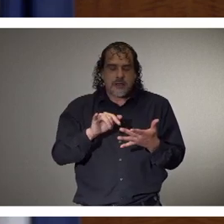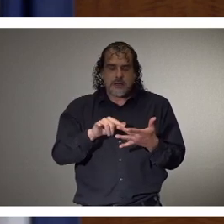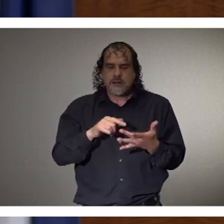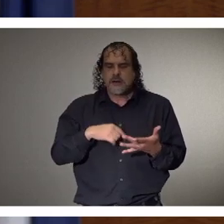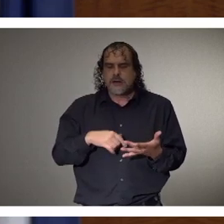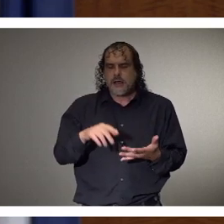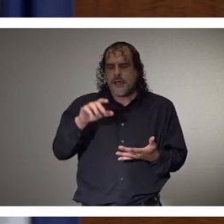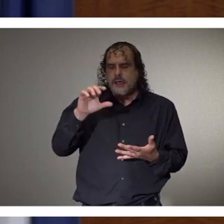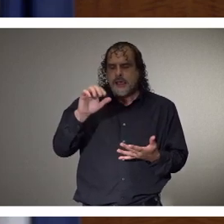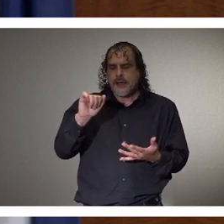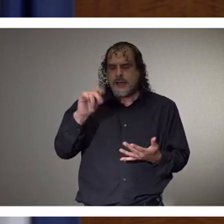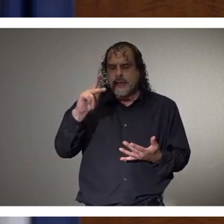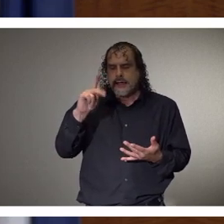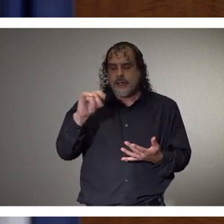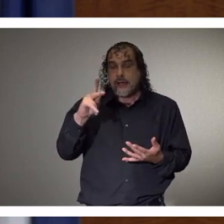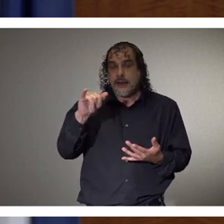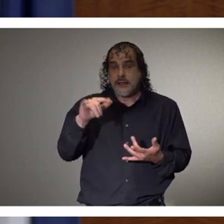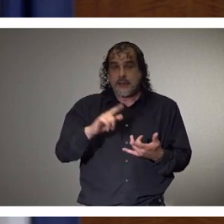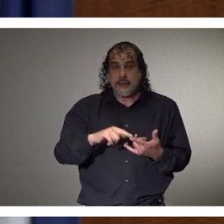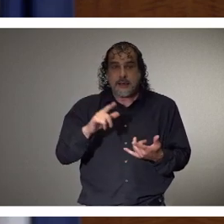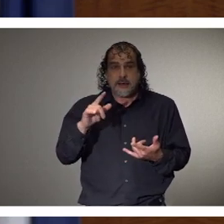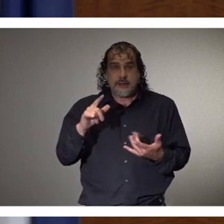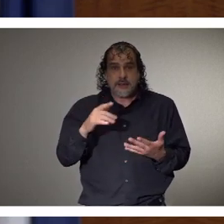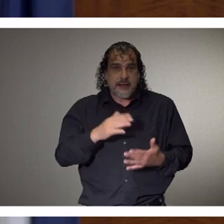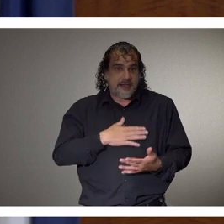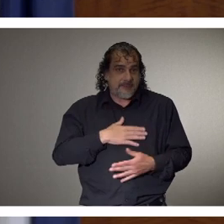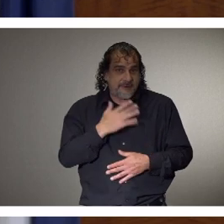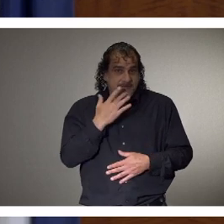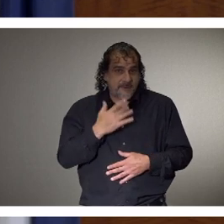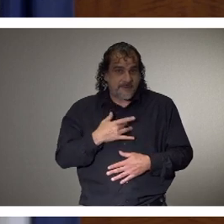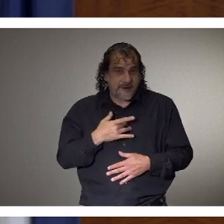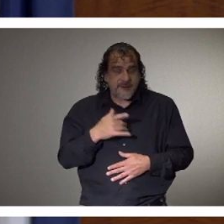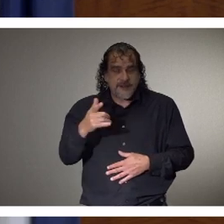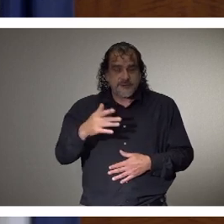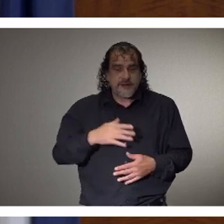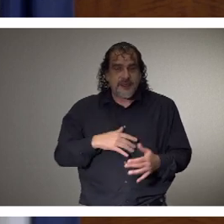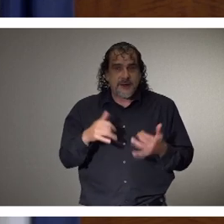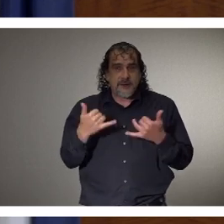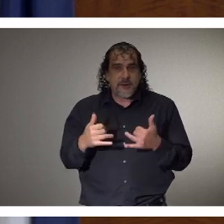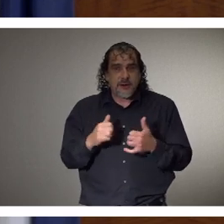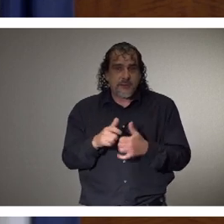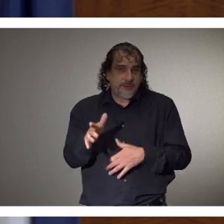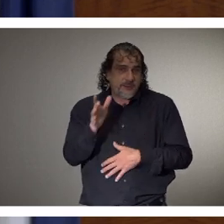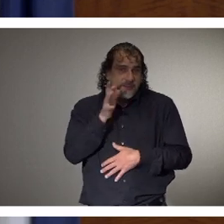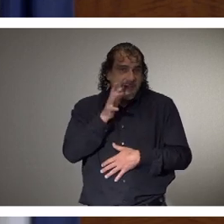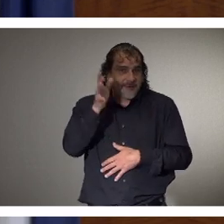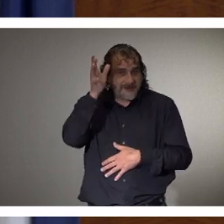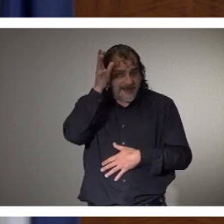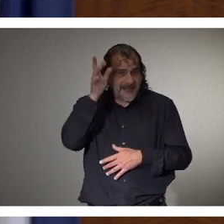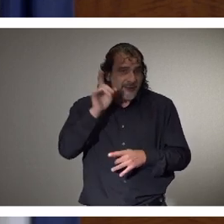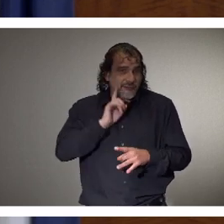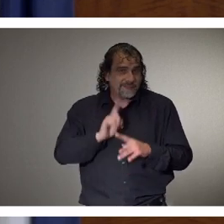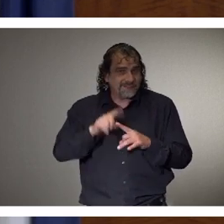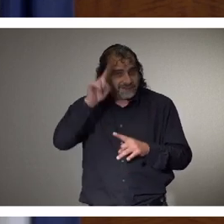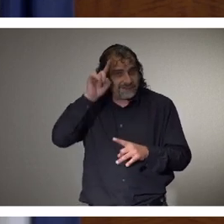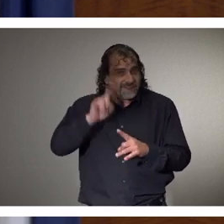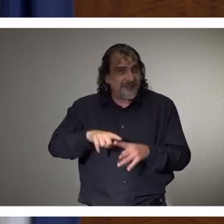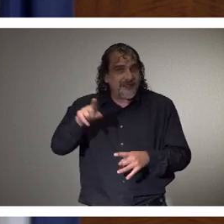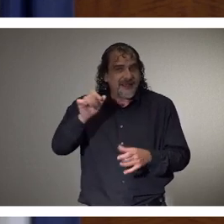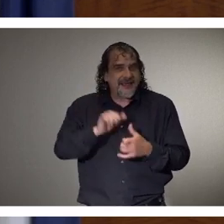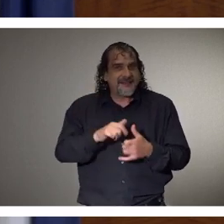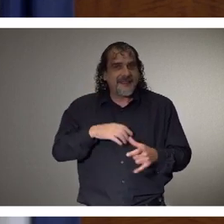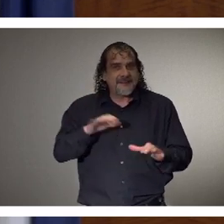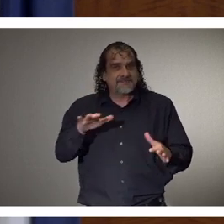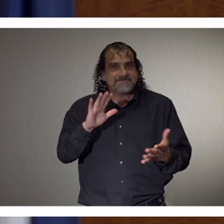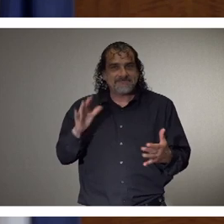four today. Happy birthday, Kaylee. She had a party, she says, with just her mom, her dad, and her siblings, and they made the best